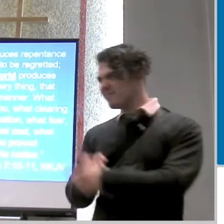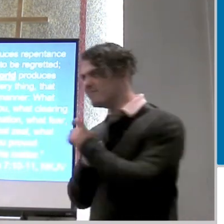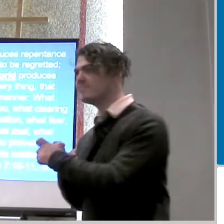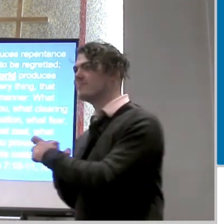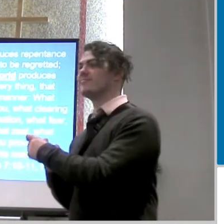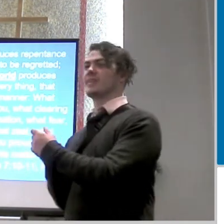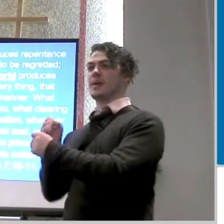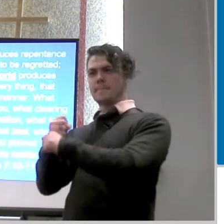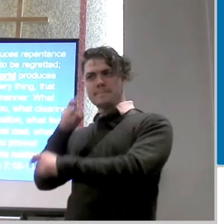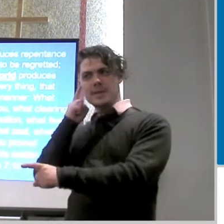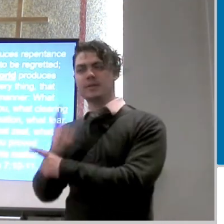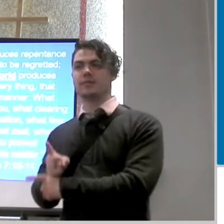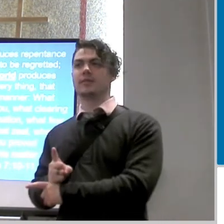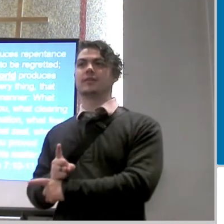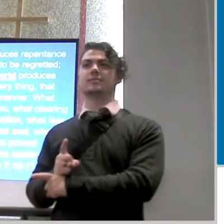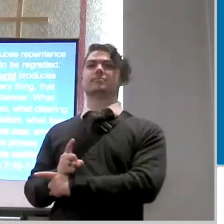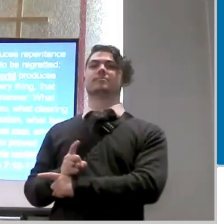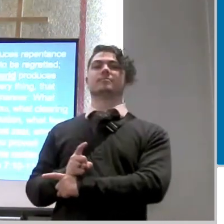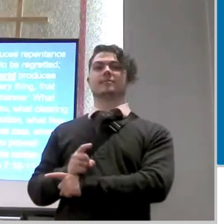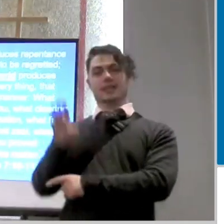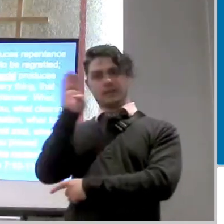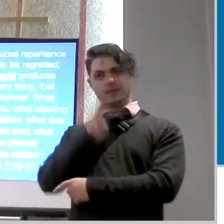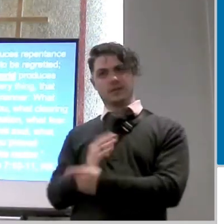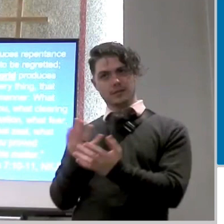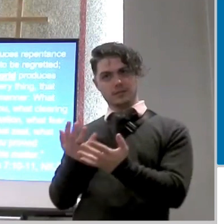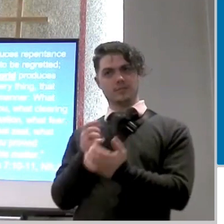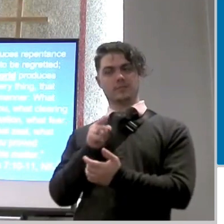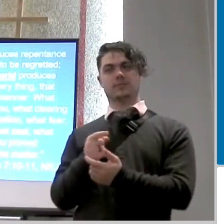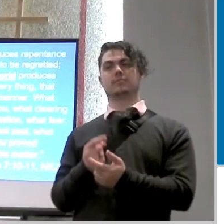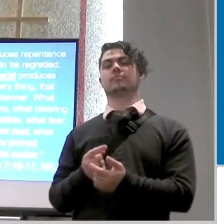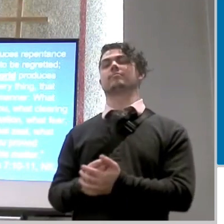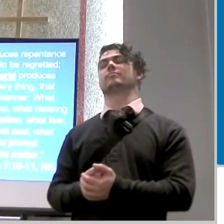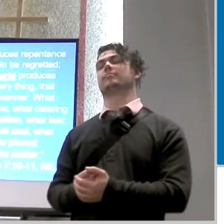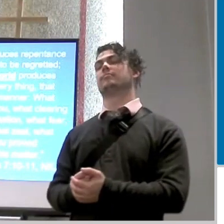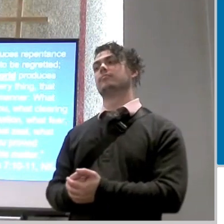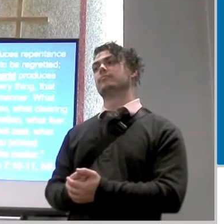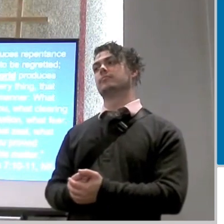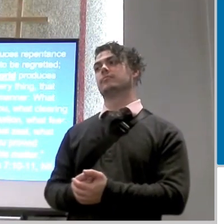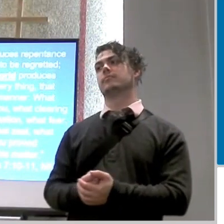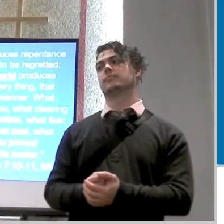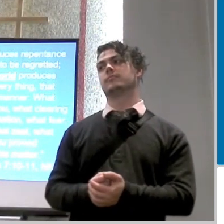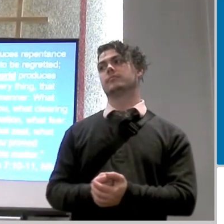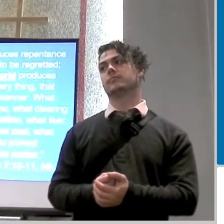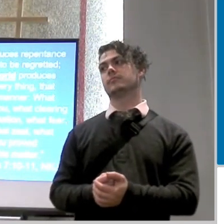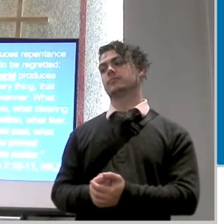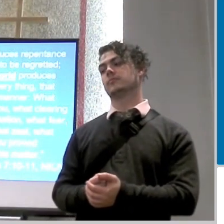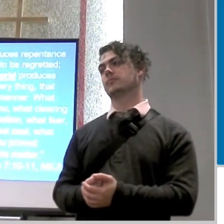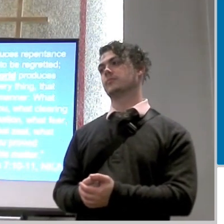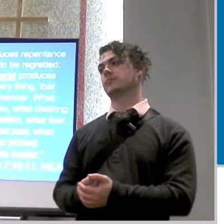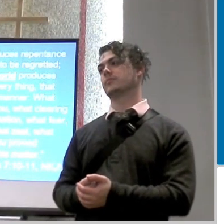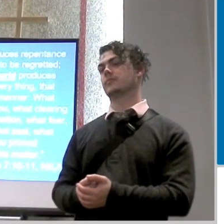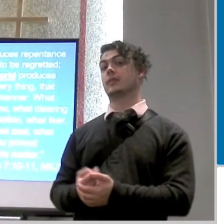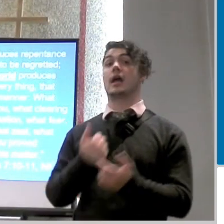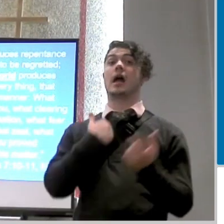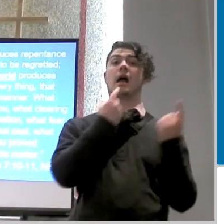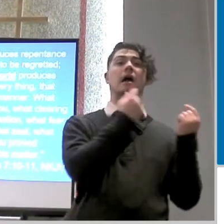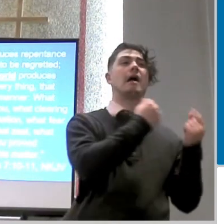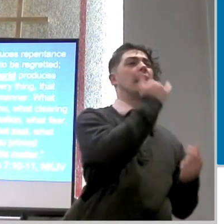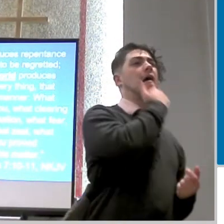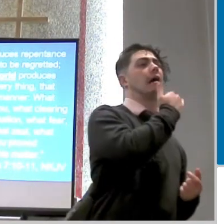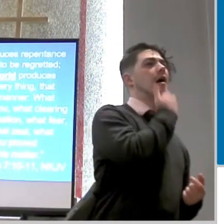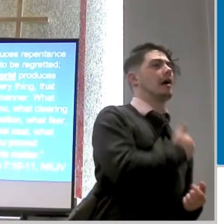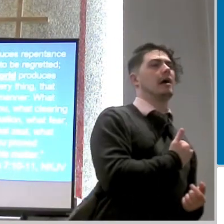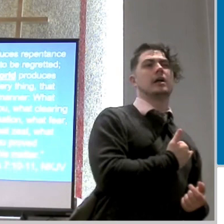because that's what god would want me to do it's not time for me to dig in my heels and be like i don't care